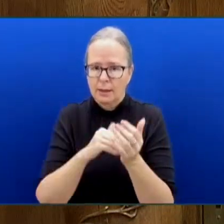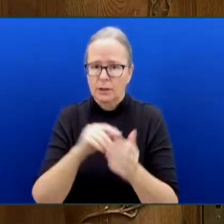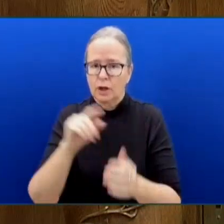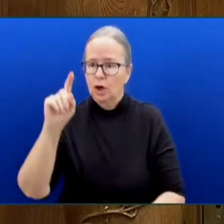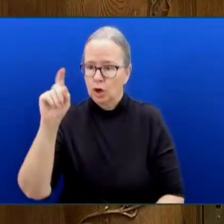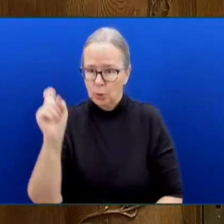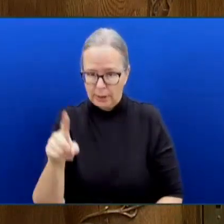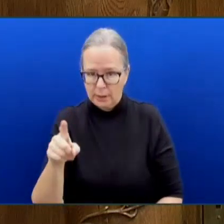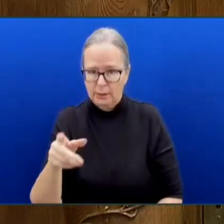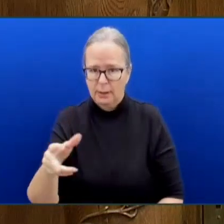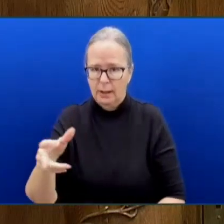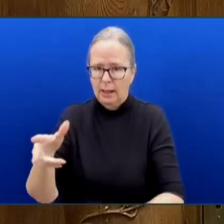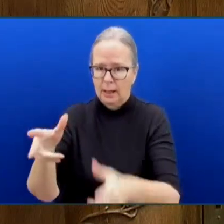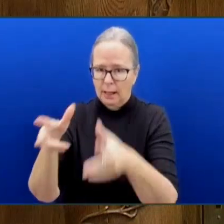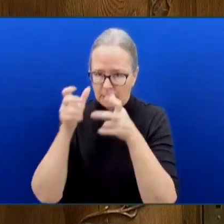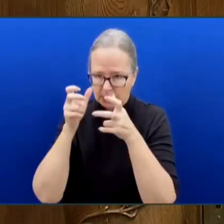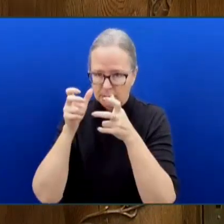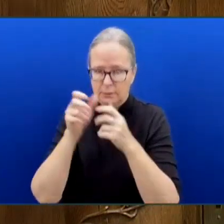Okay?